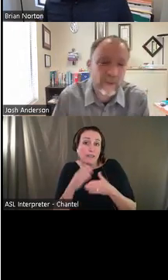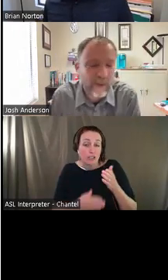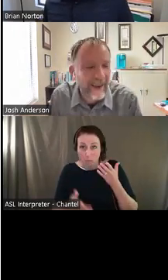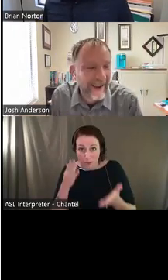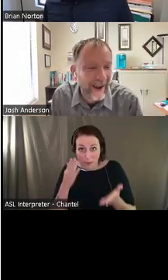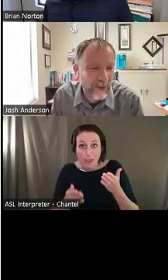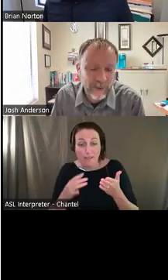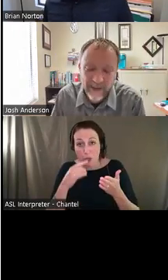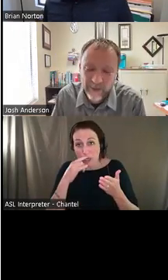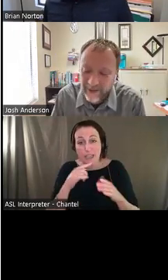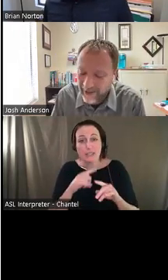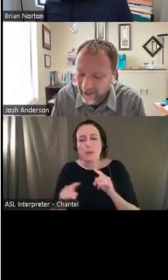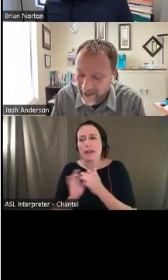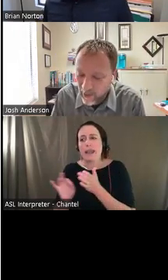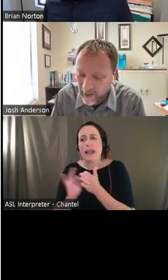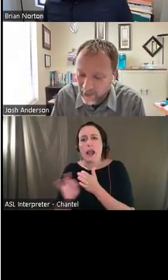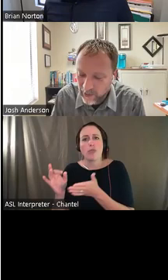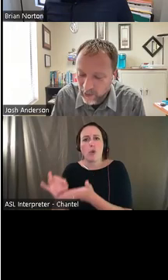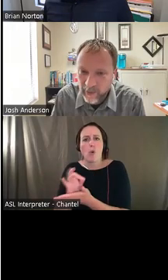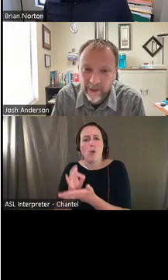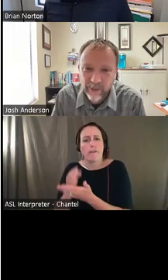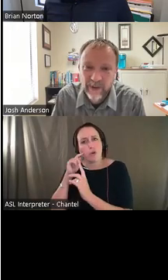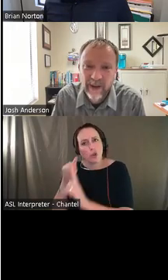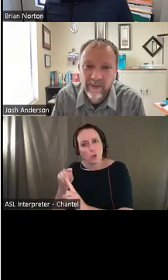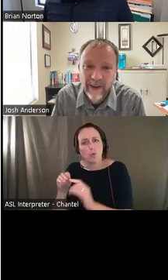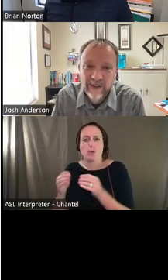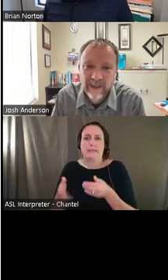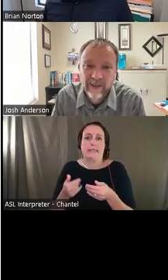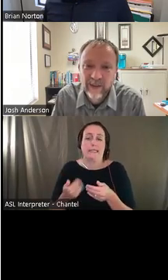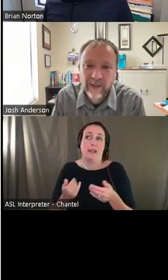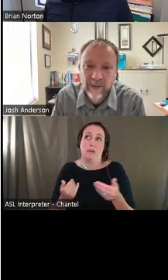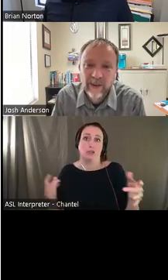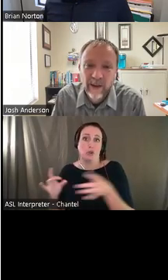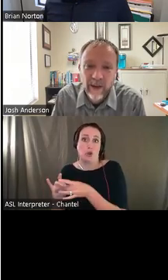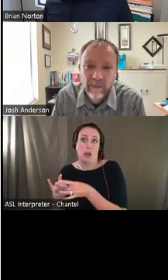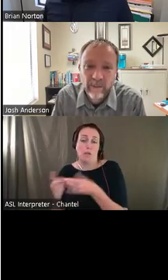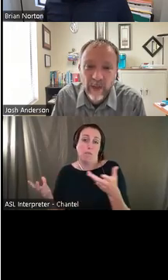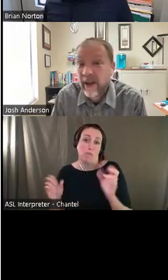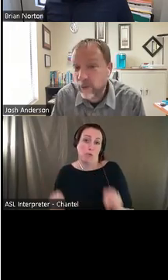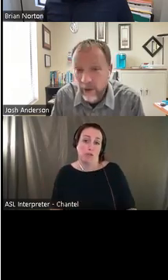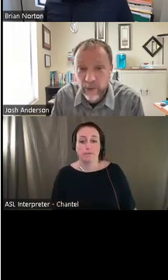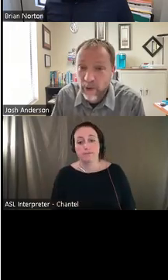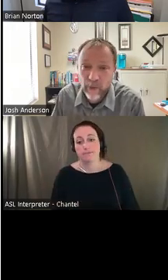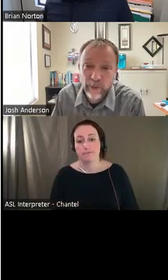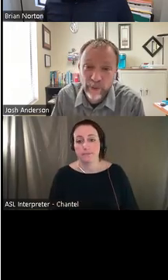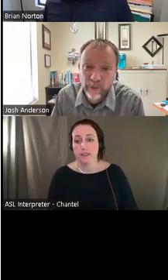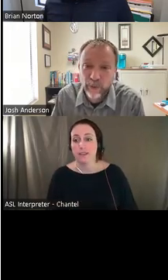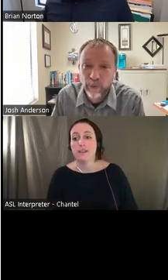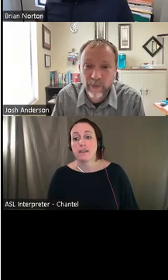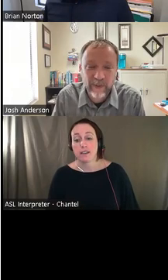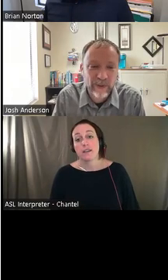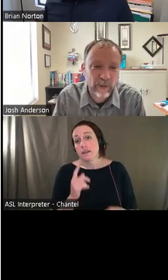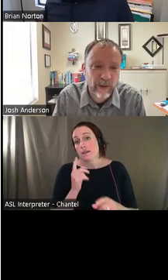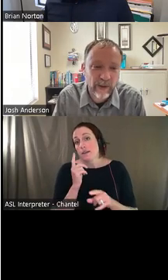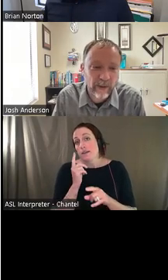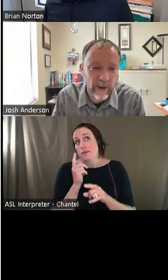but yeah, just something that kind of counts out change that way. So it's a little bit easier to kind of access. Um, and yeah, you're right. There are registers that do